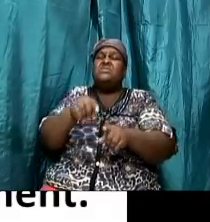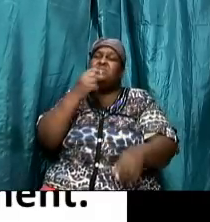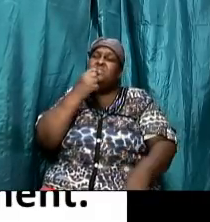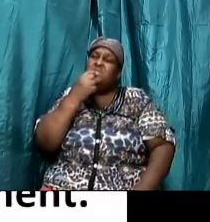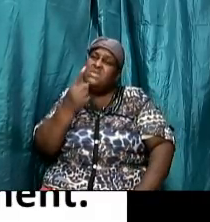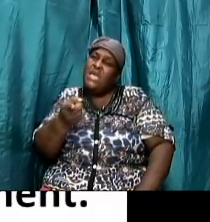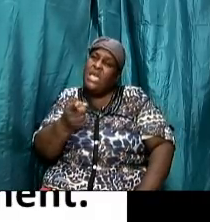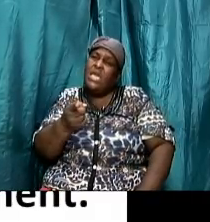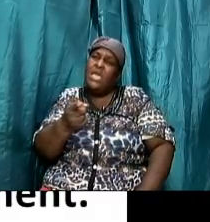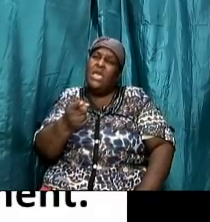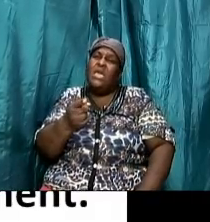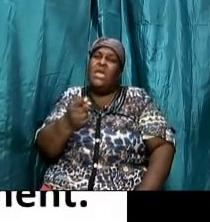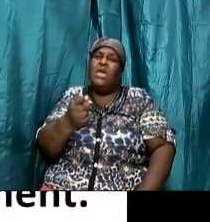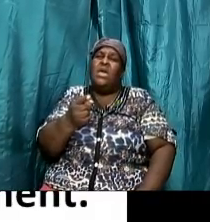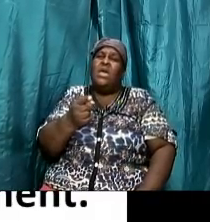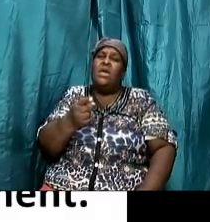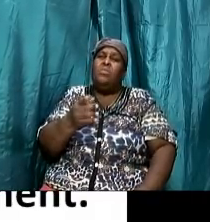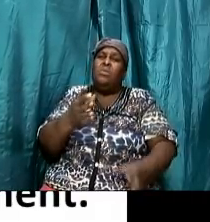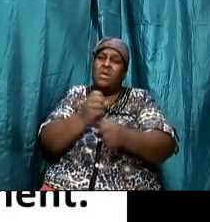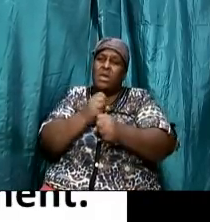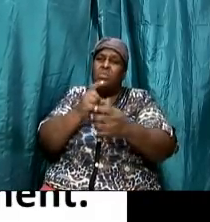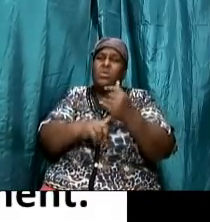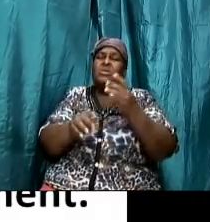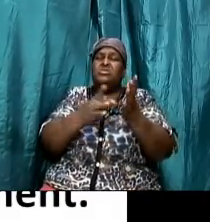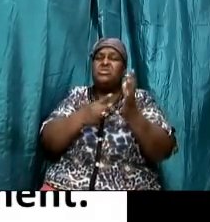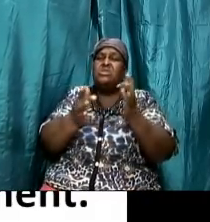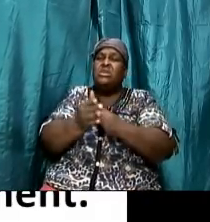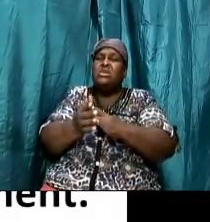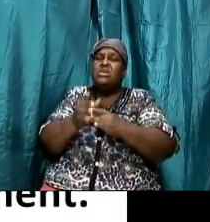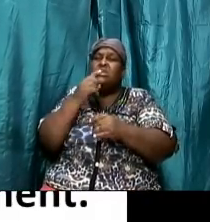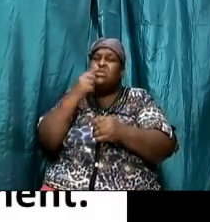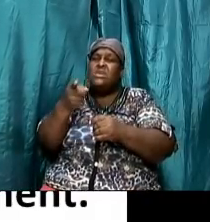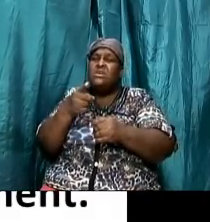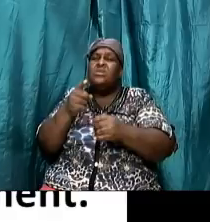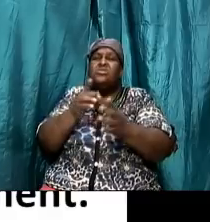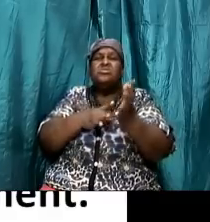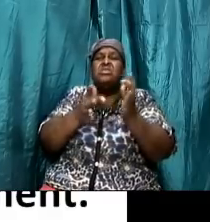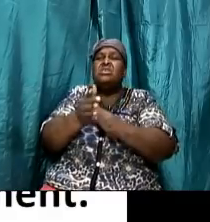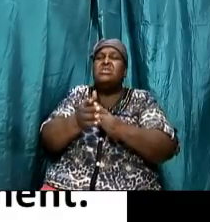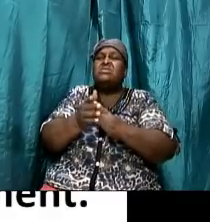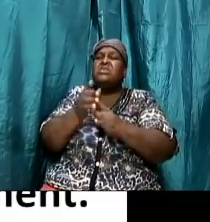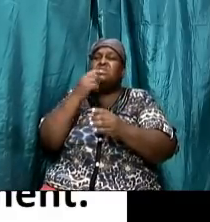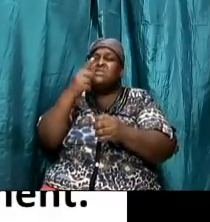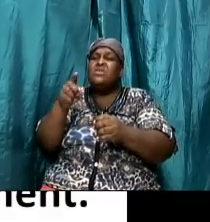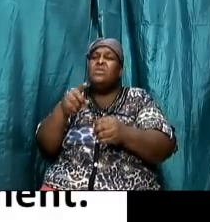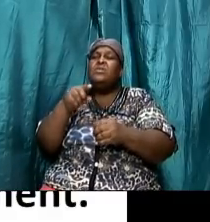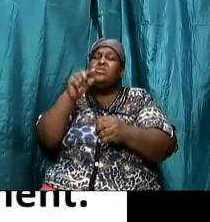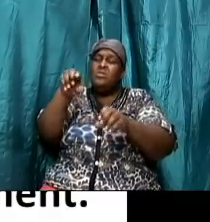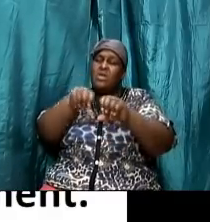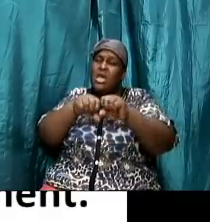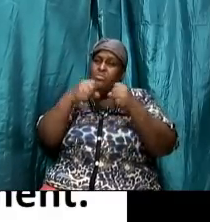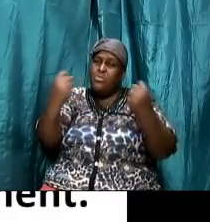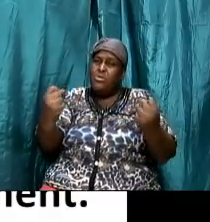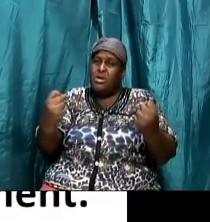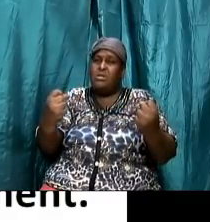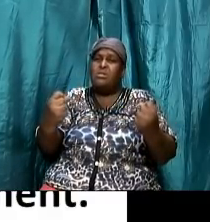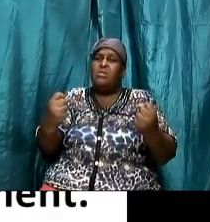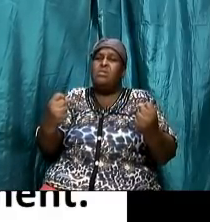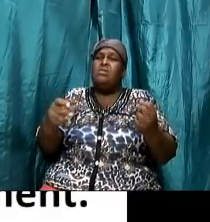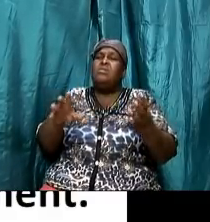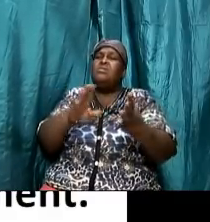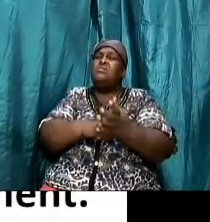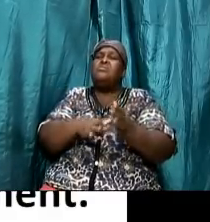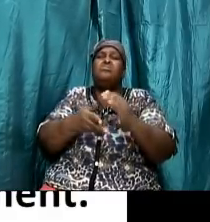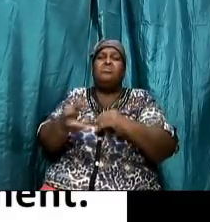put what jesus has to say we get what jesus is saying now jesus is saying you can't break them because look here they they practically just point to him they are not a